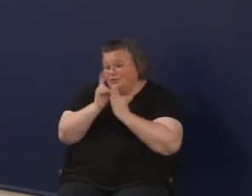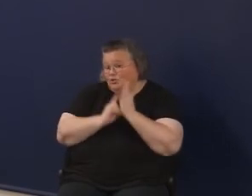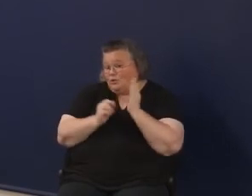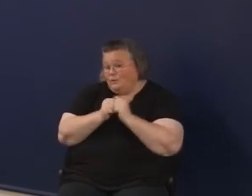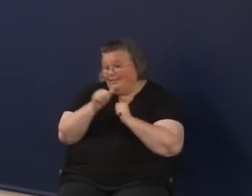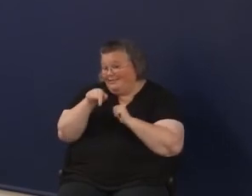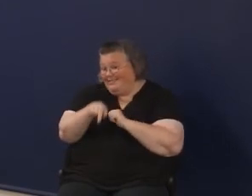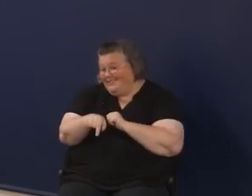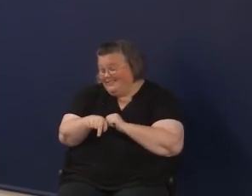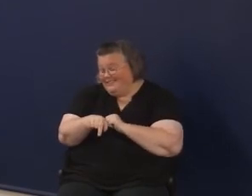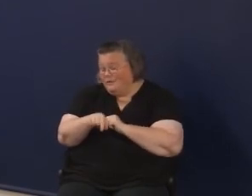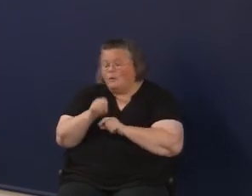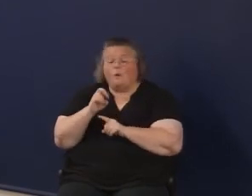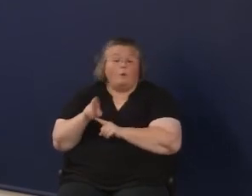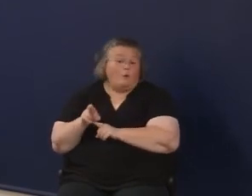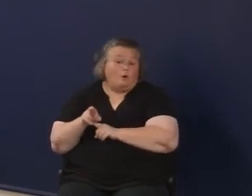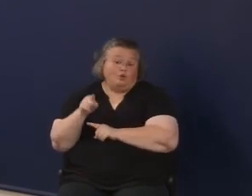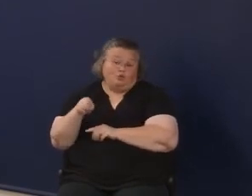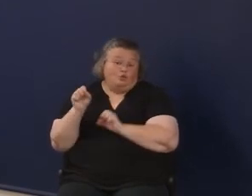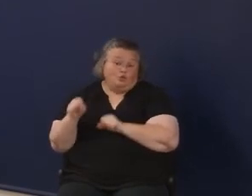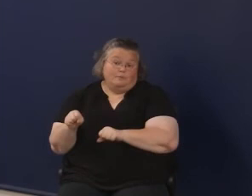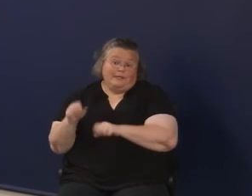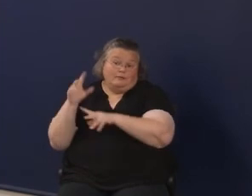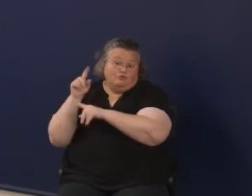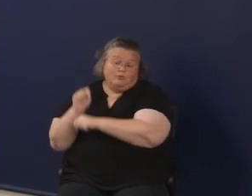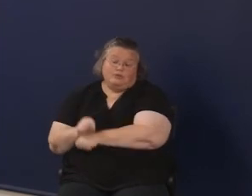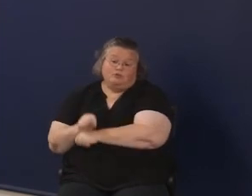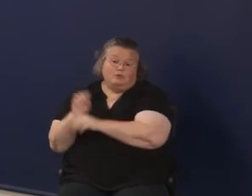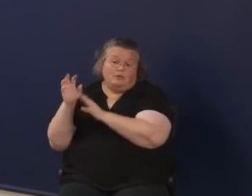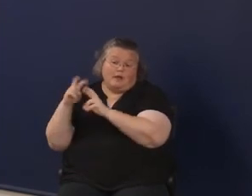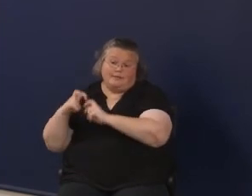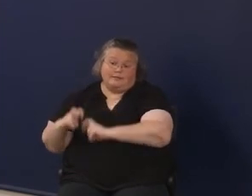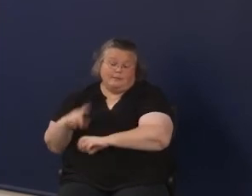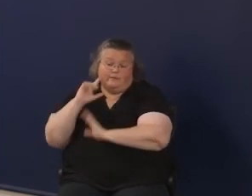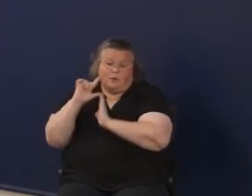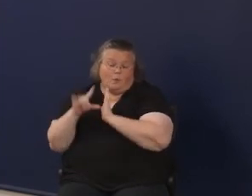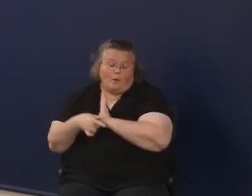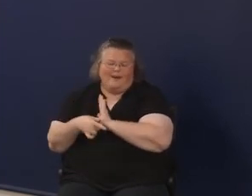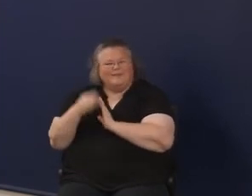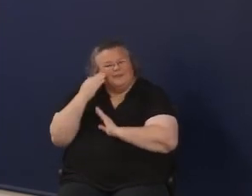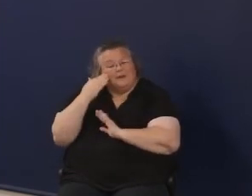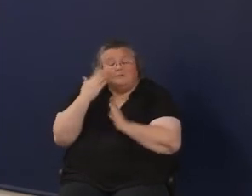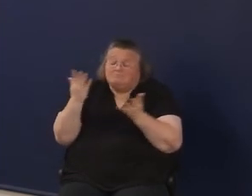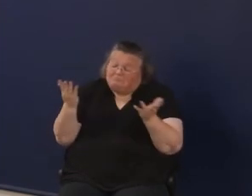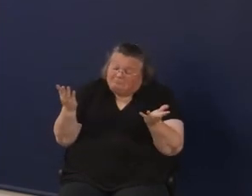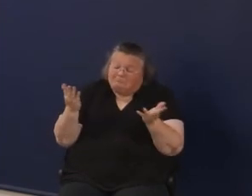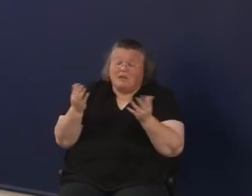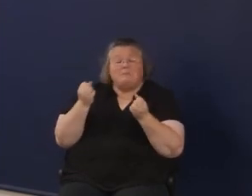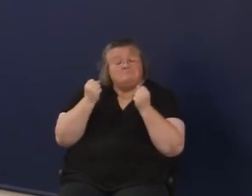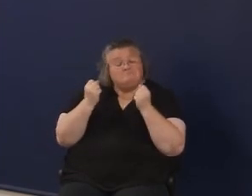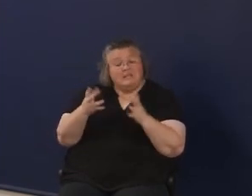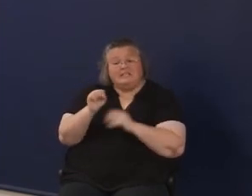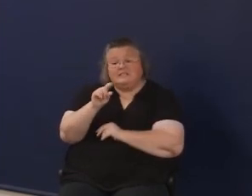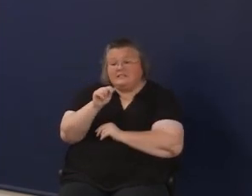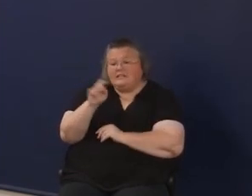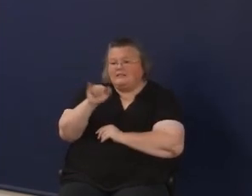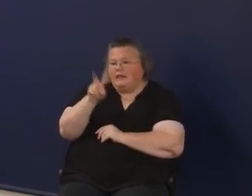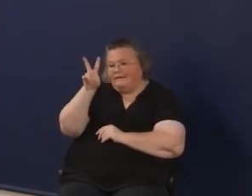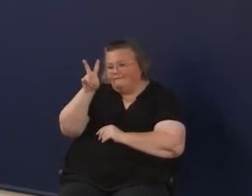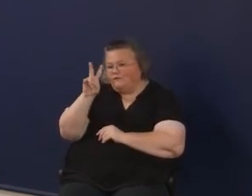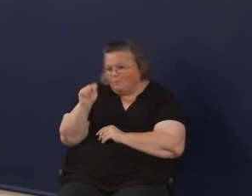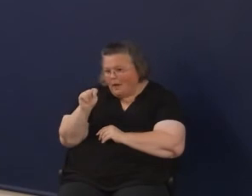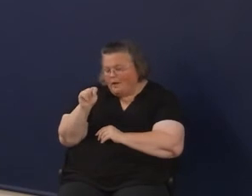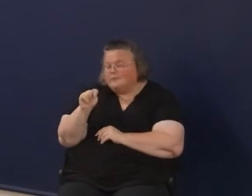or you could choose to be assessed in a traditional way. And many states, like Vermont, has